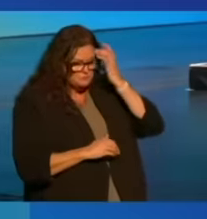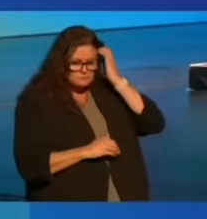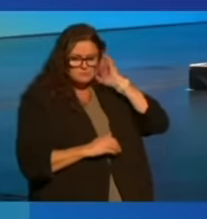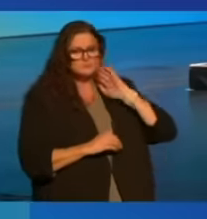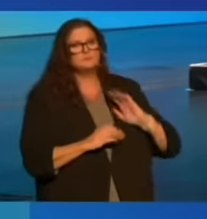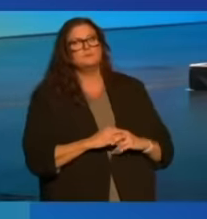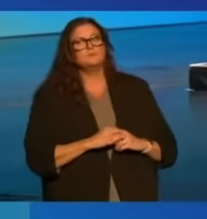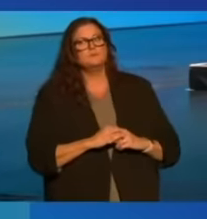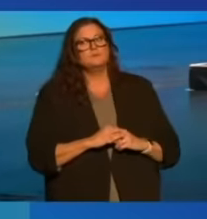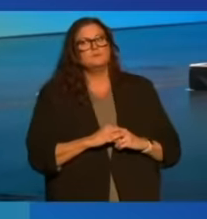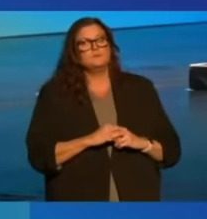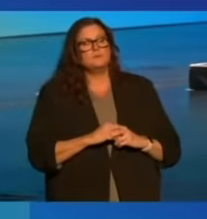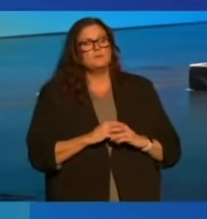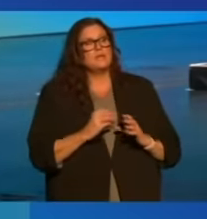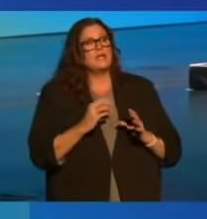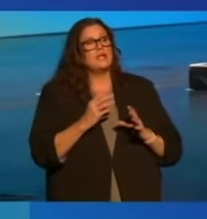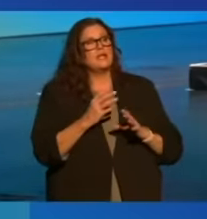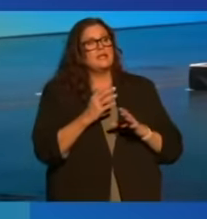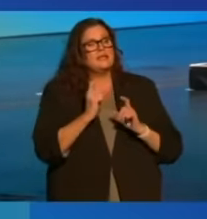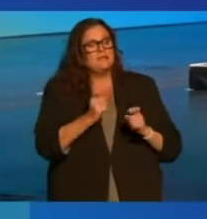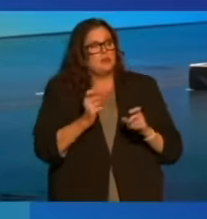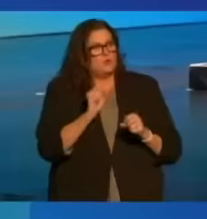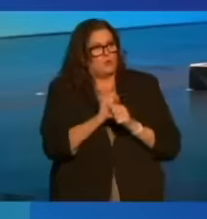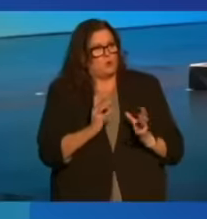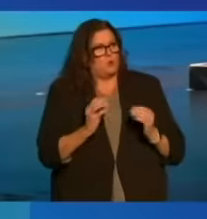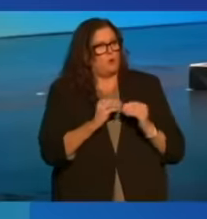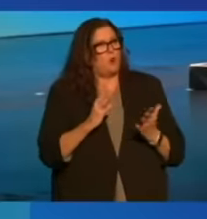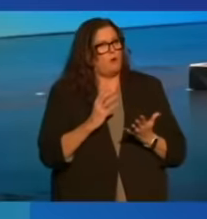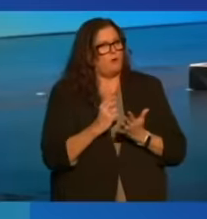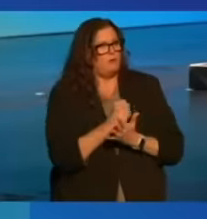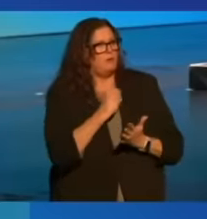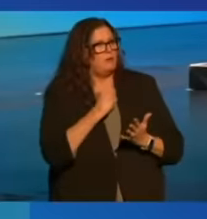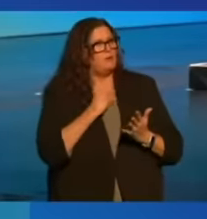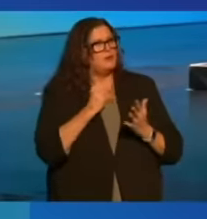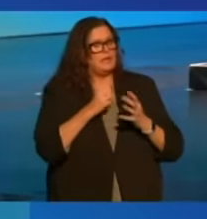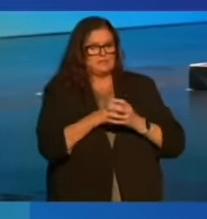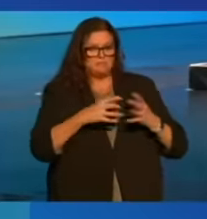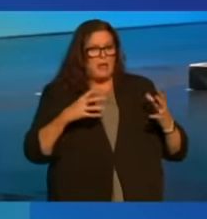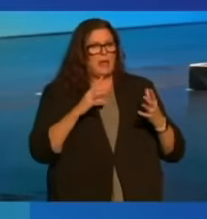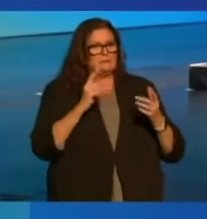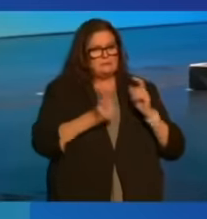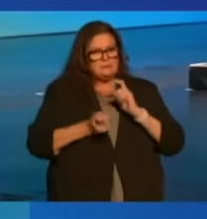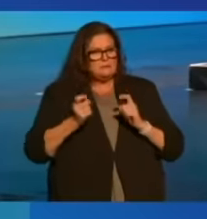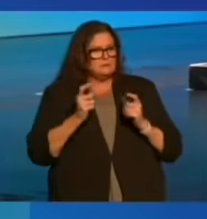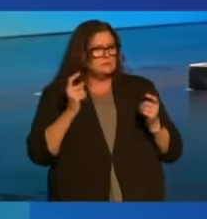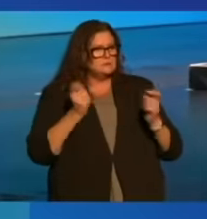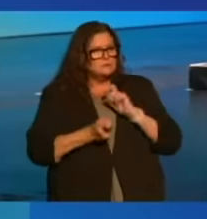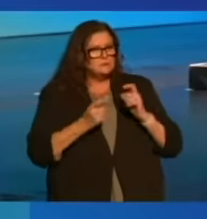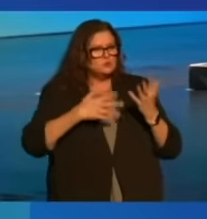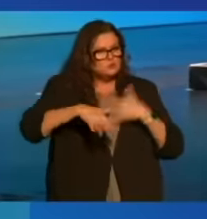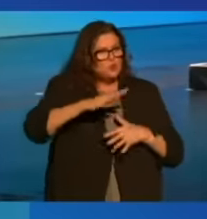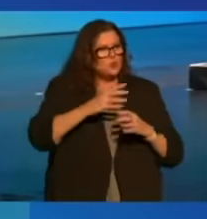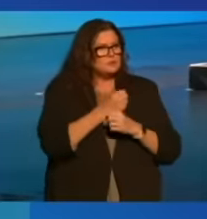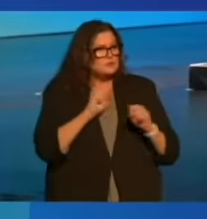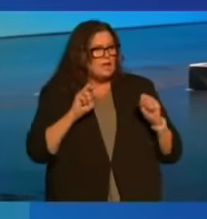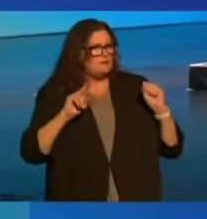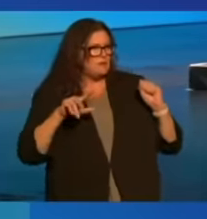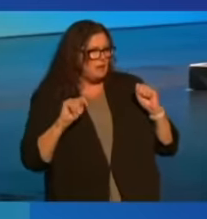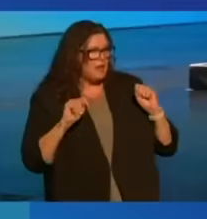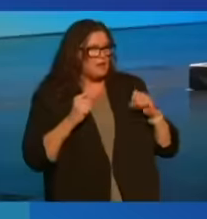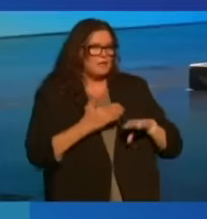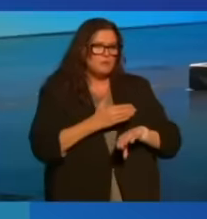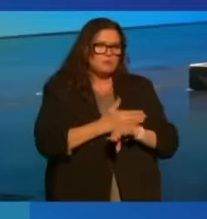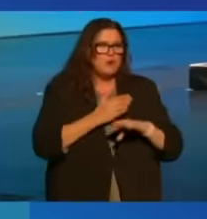Getting workers more leverage, expanding and redesigning the social safety net, improving